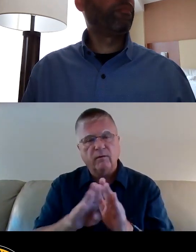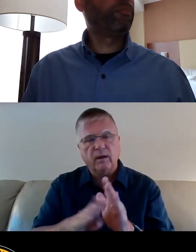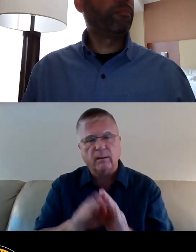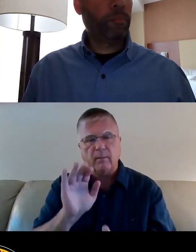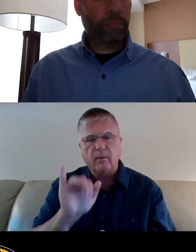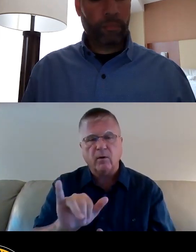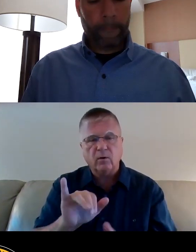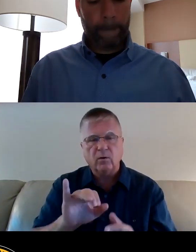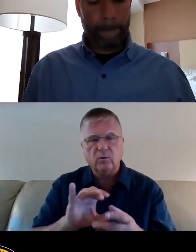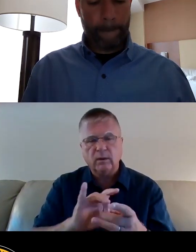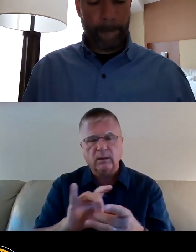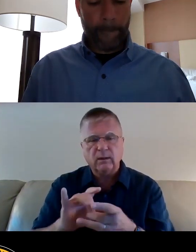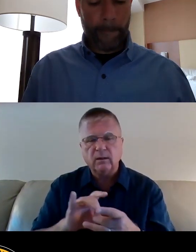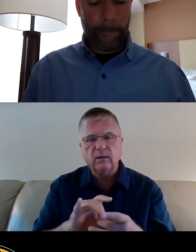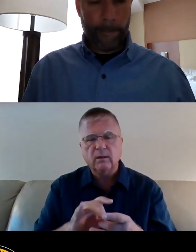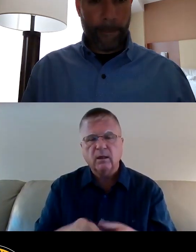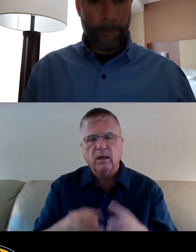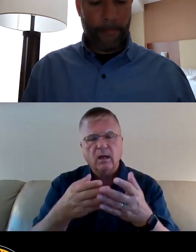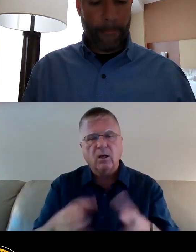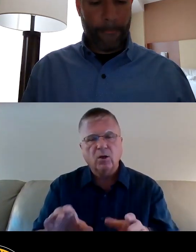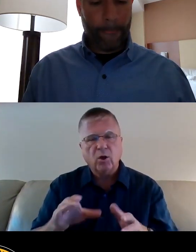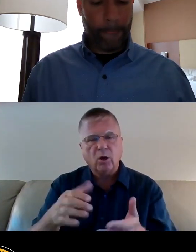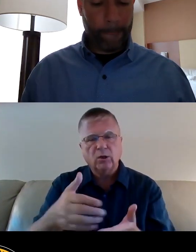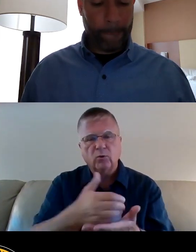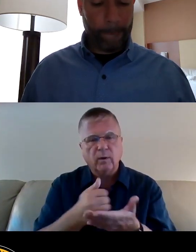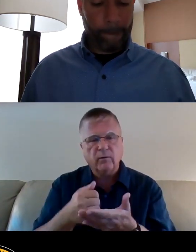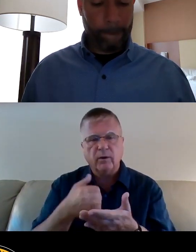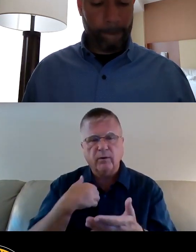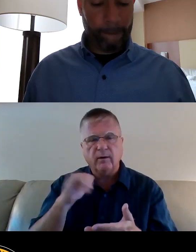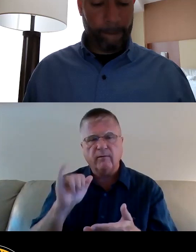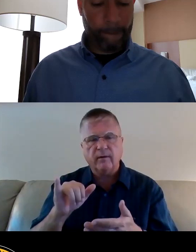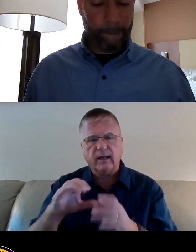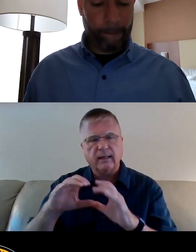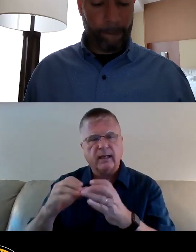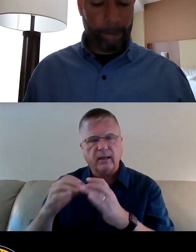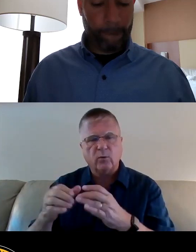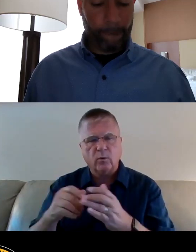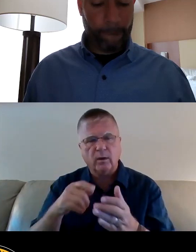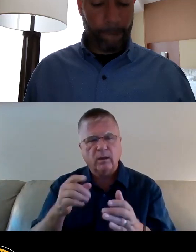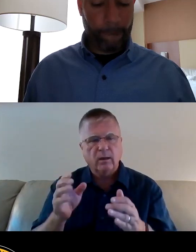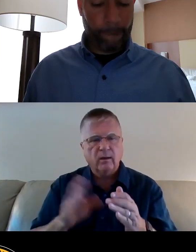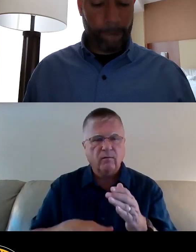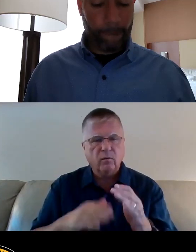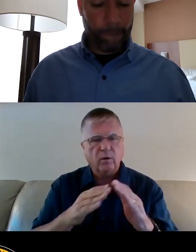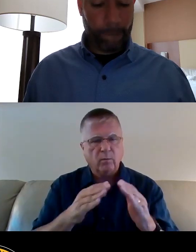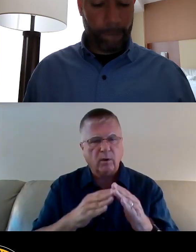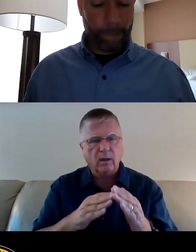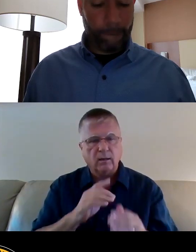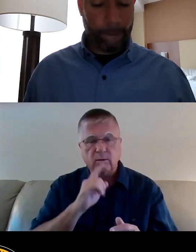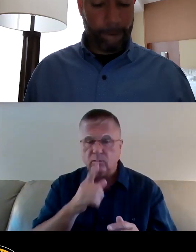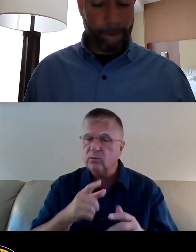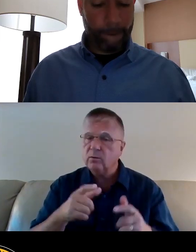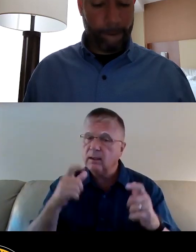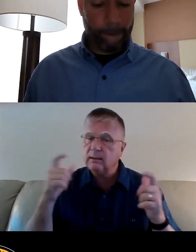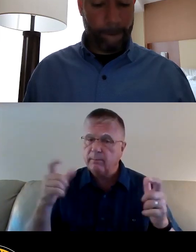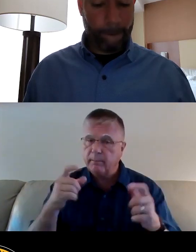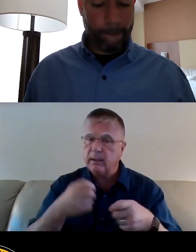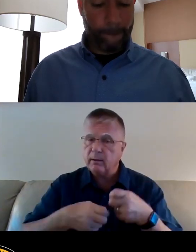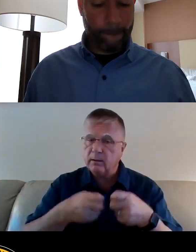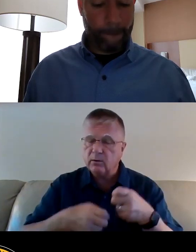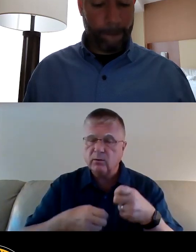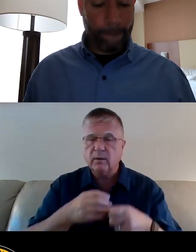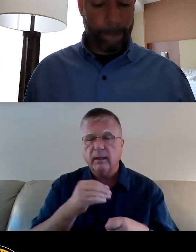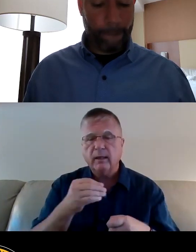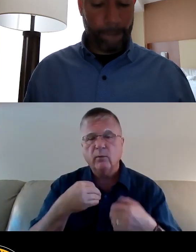lost revenue, you have that category. Affordable housing, indeed, is a big issue. And those, we have